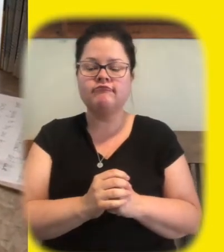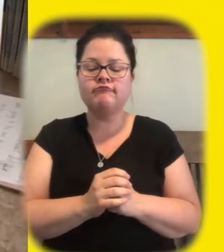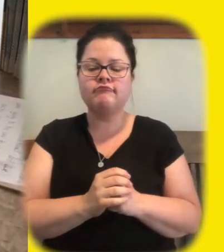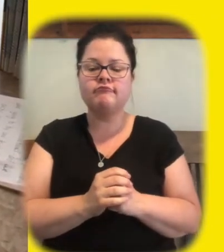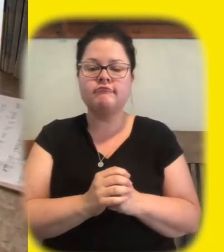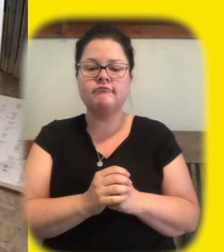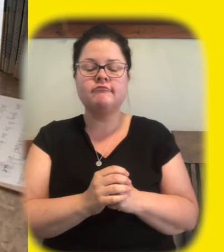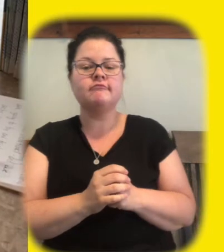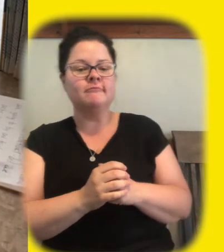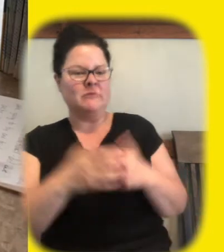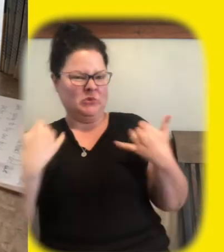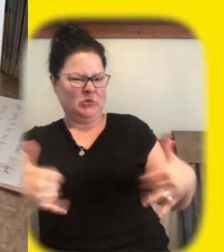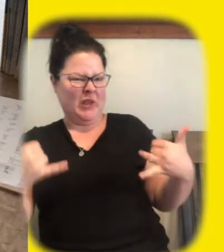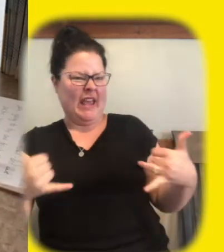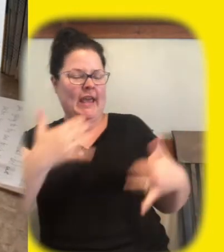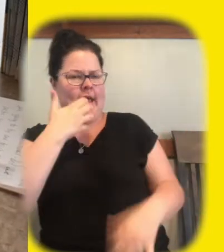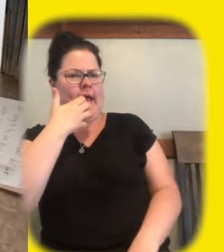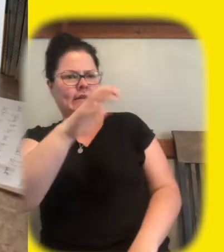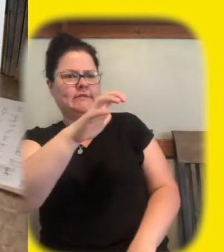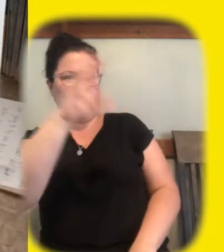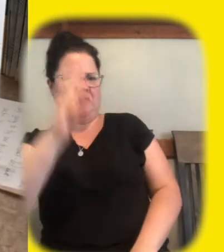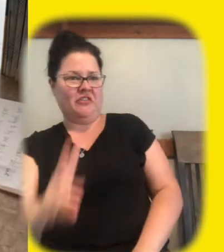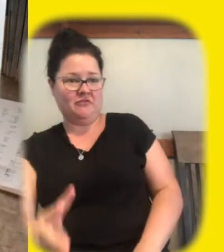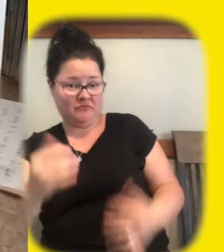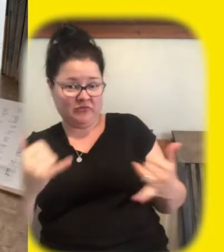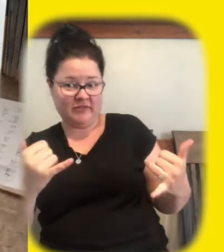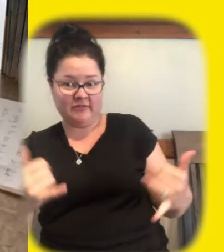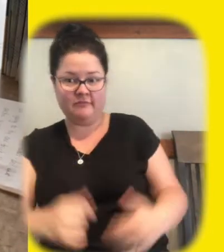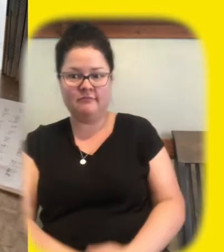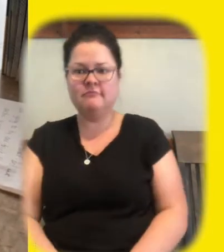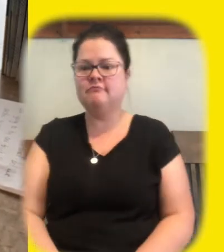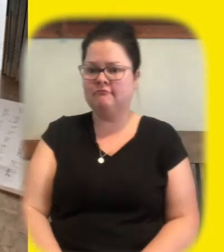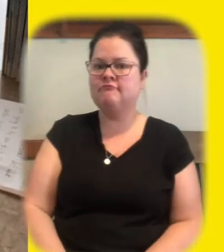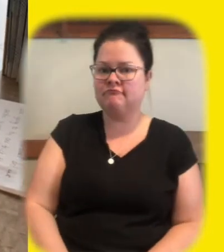it's kind of a hot day today isn't it